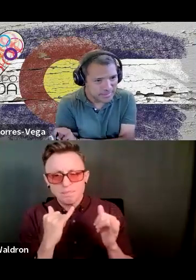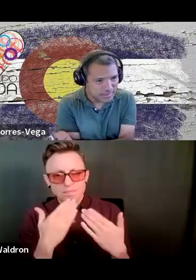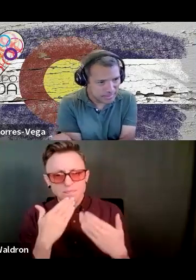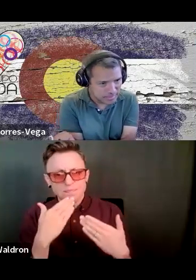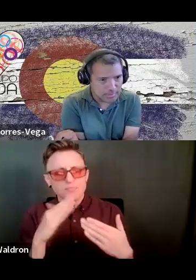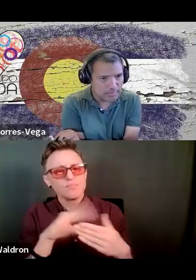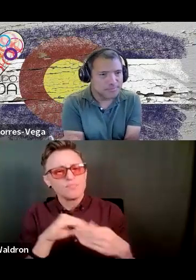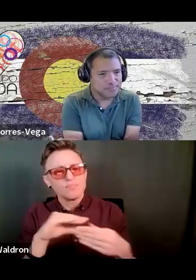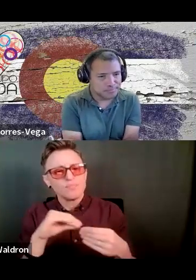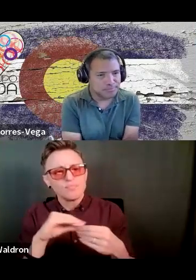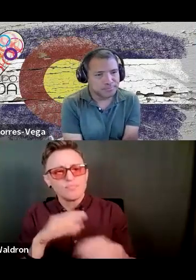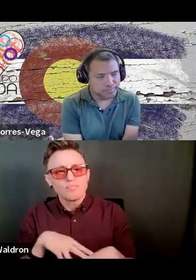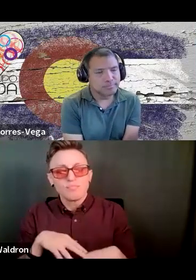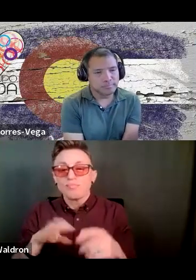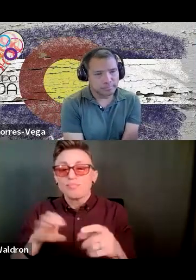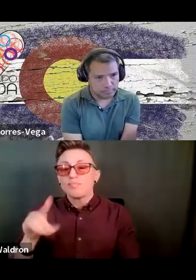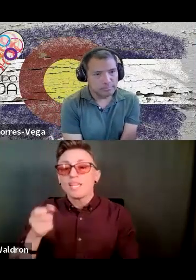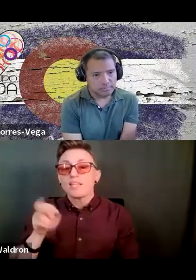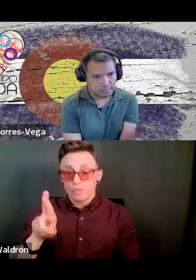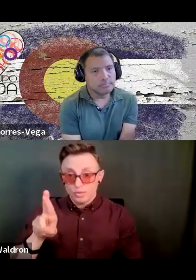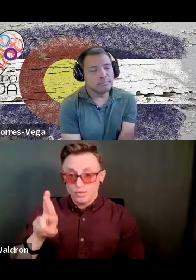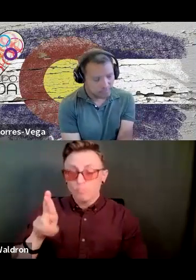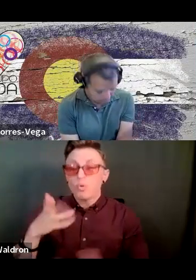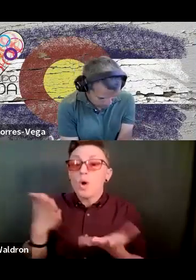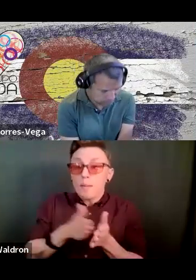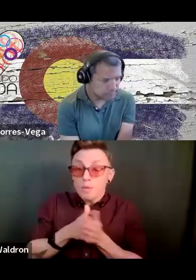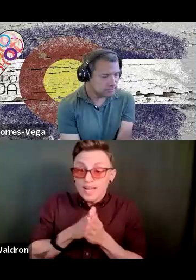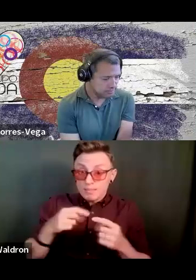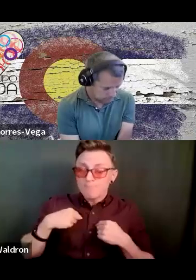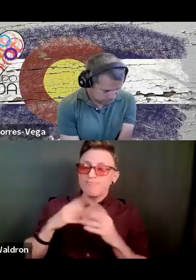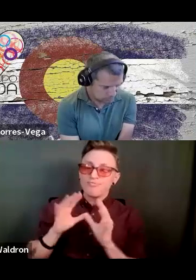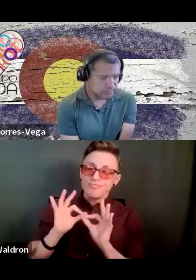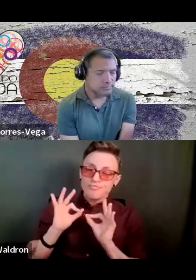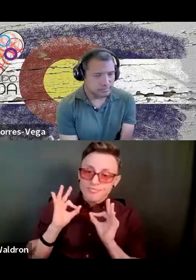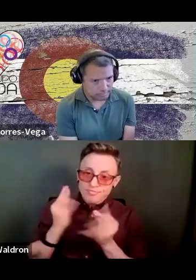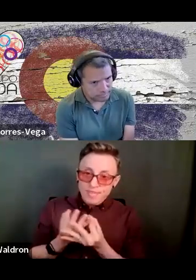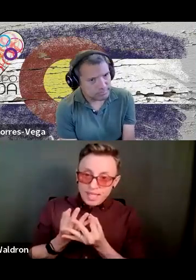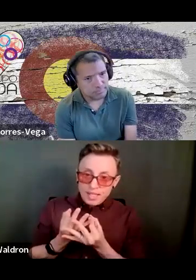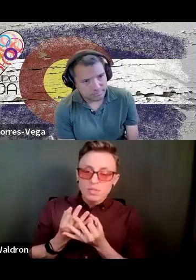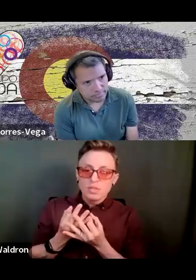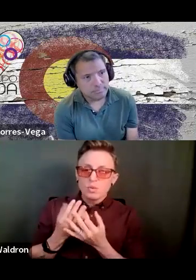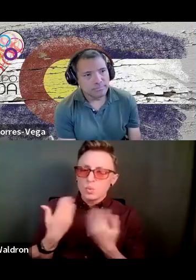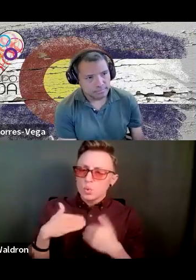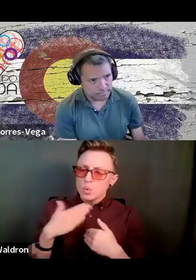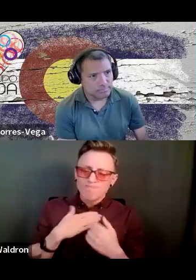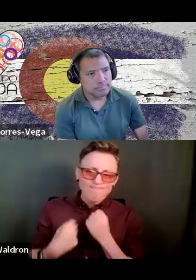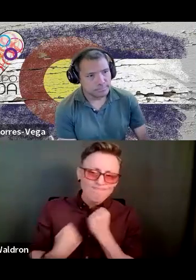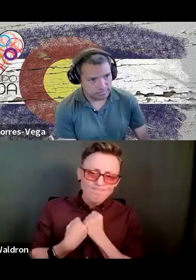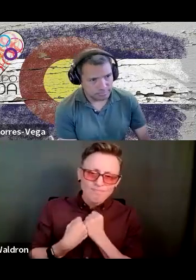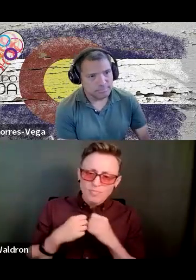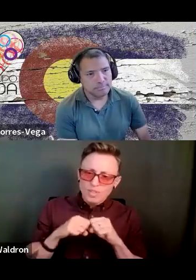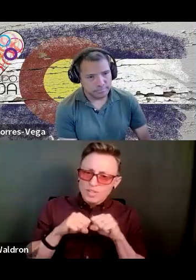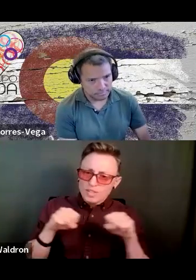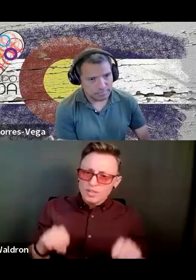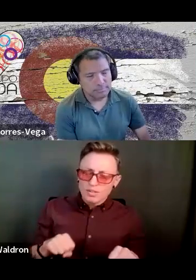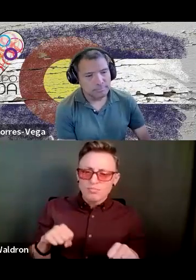So what motivates me? Mi familia. Mi familia is my support system. They believe me.